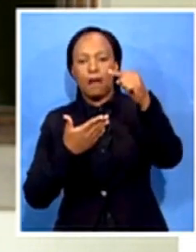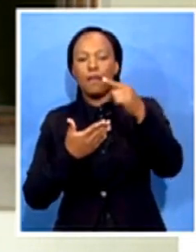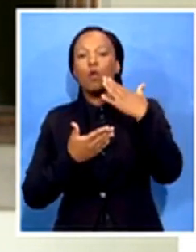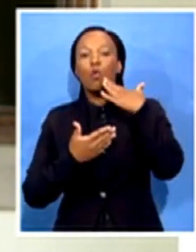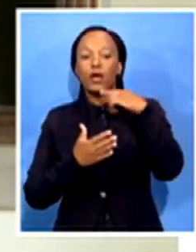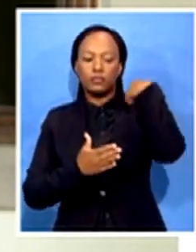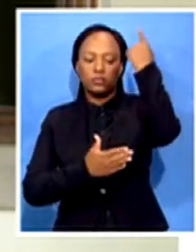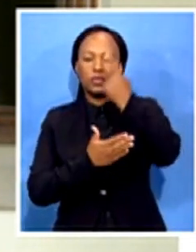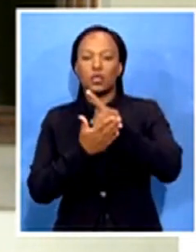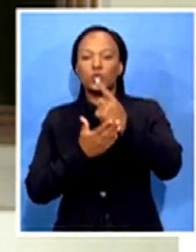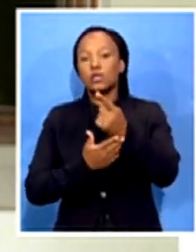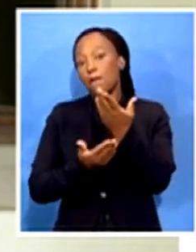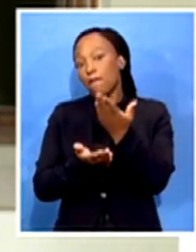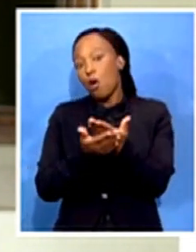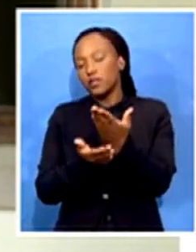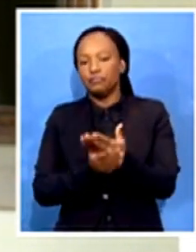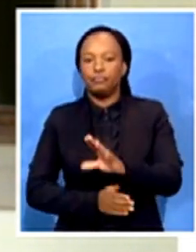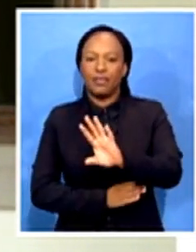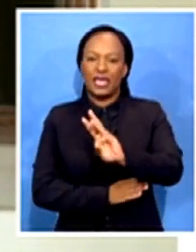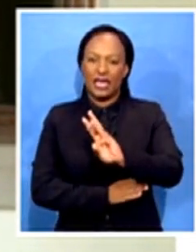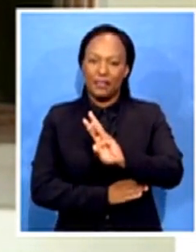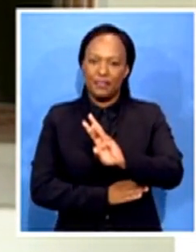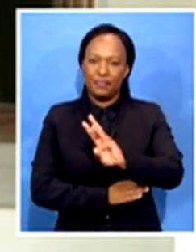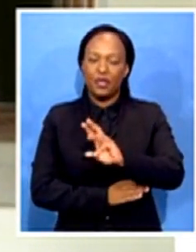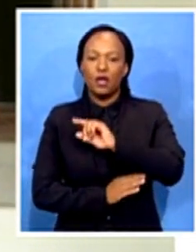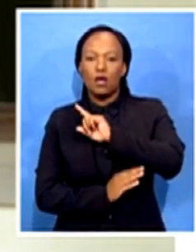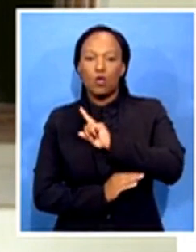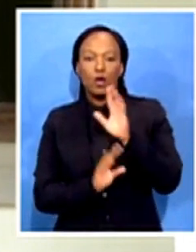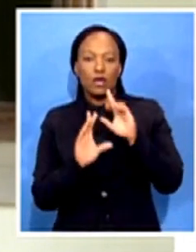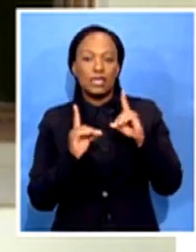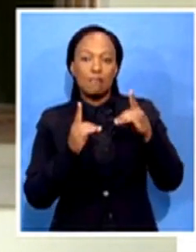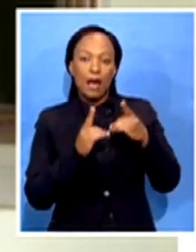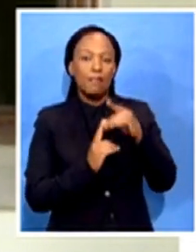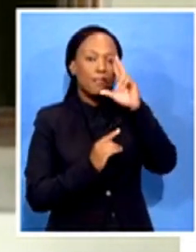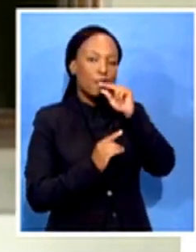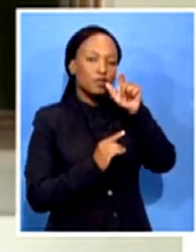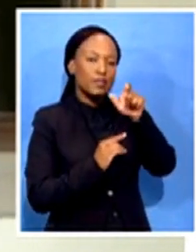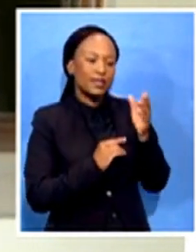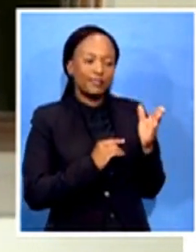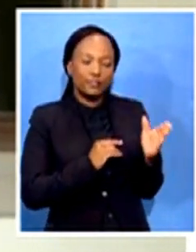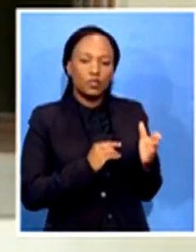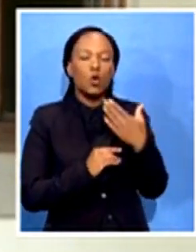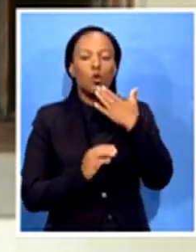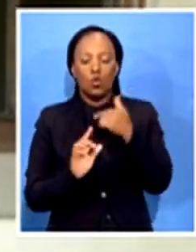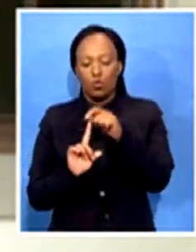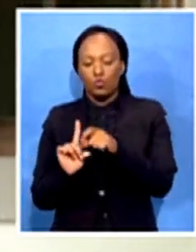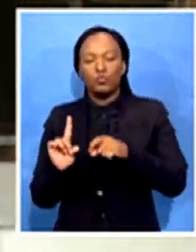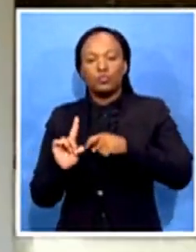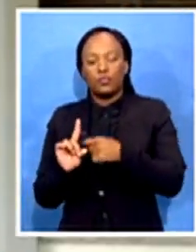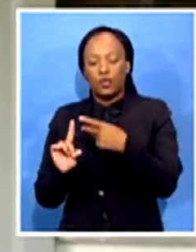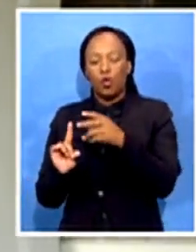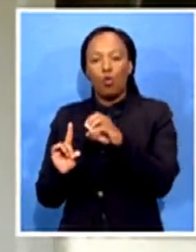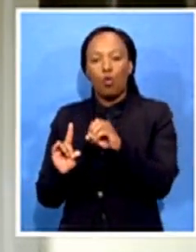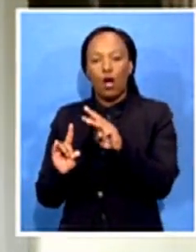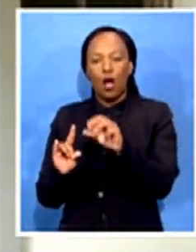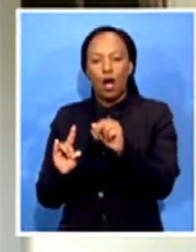joined by the department spokesperson, Howard Tendaba, to take us through the latest development. Mr.